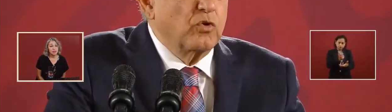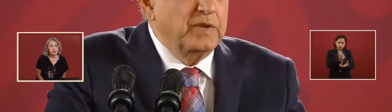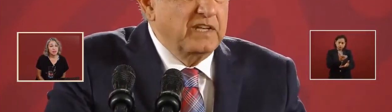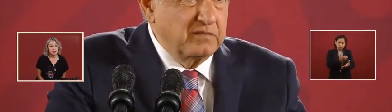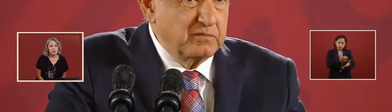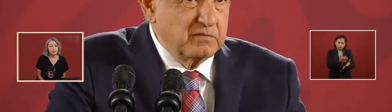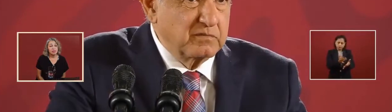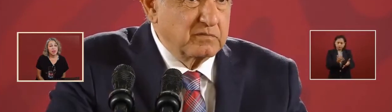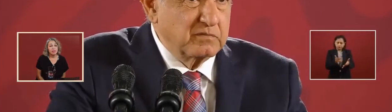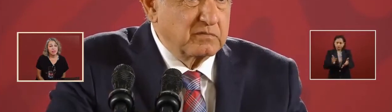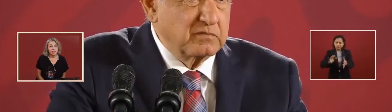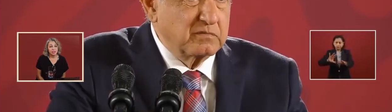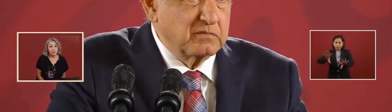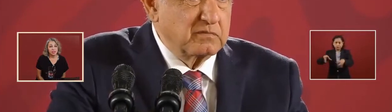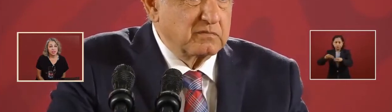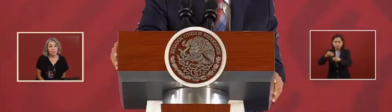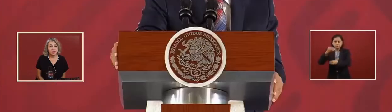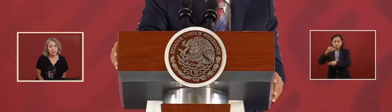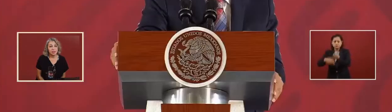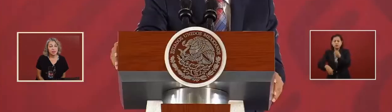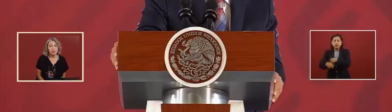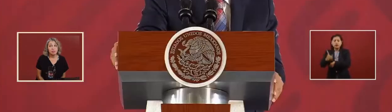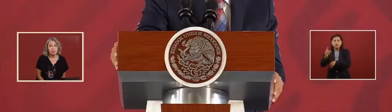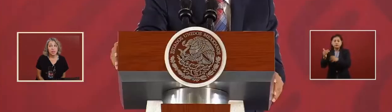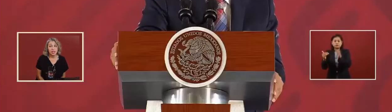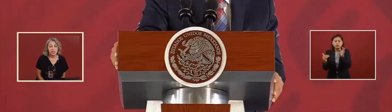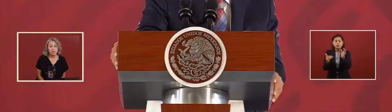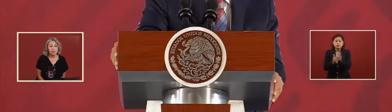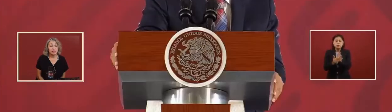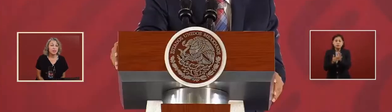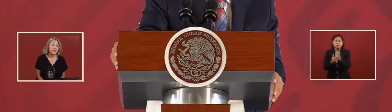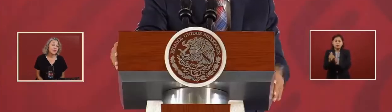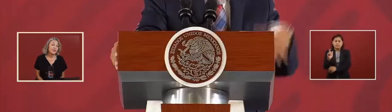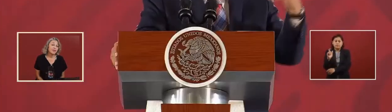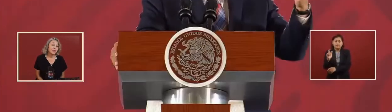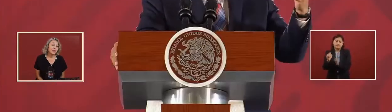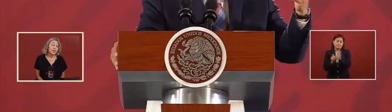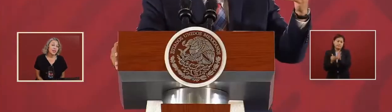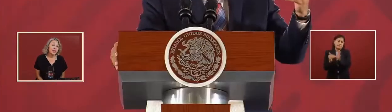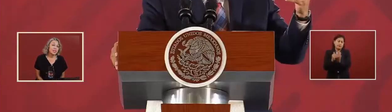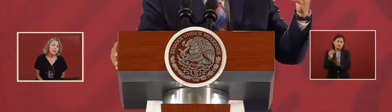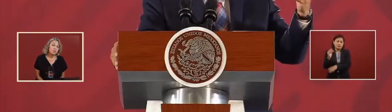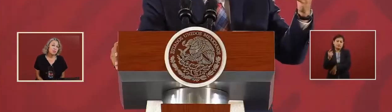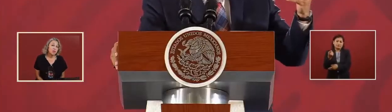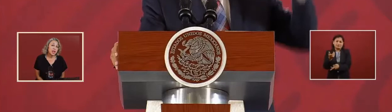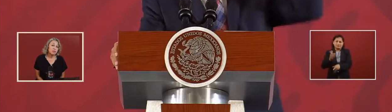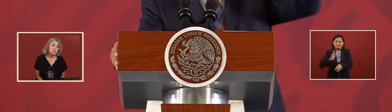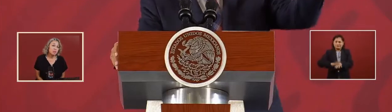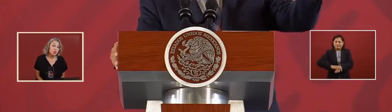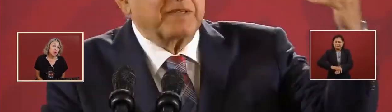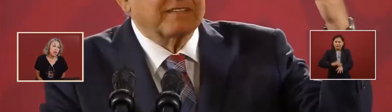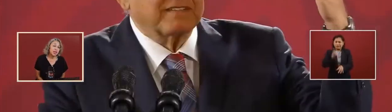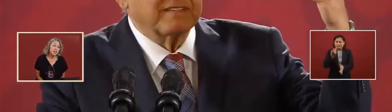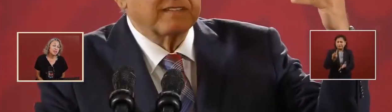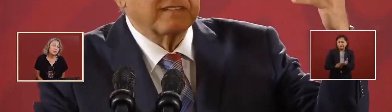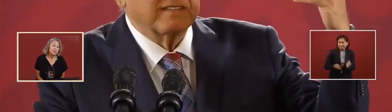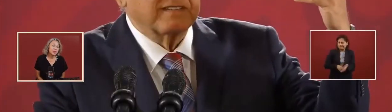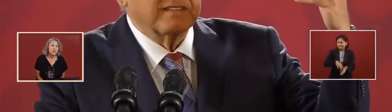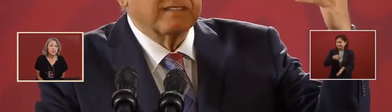million. Ten times more, and sometimes even 20 times more.